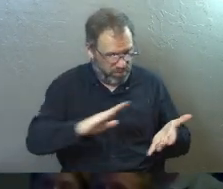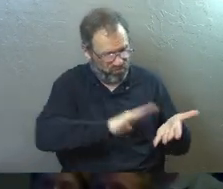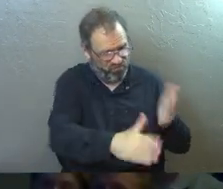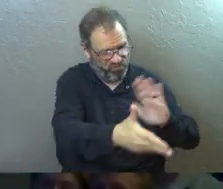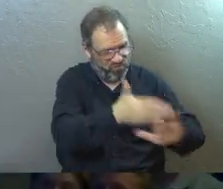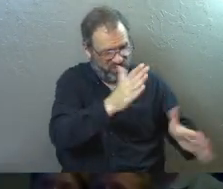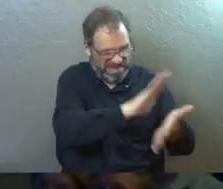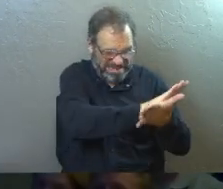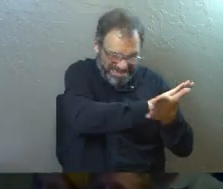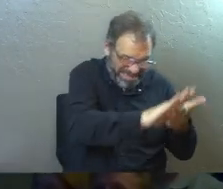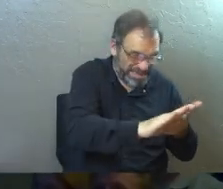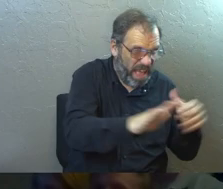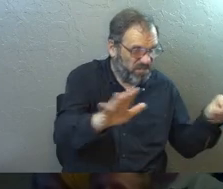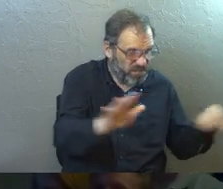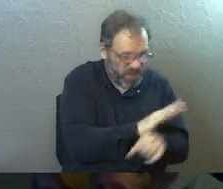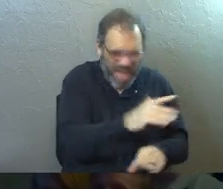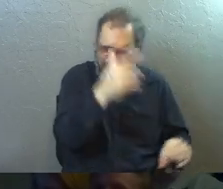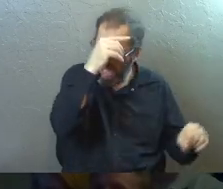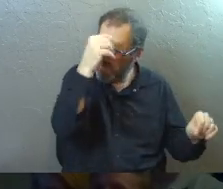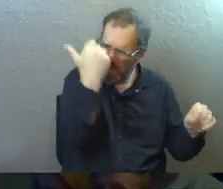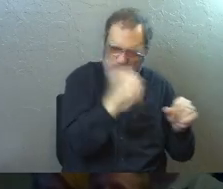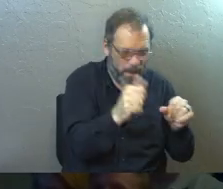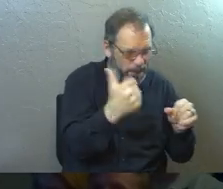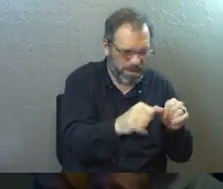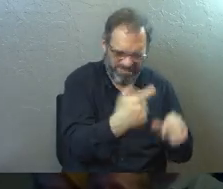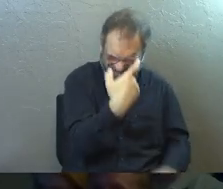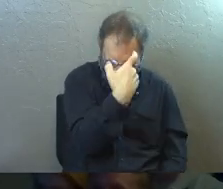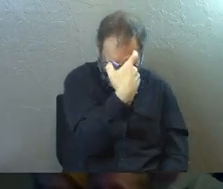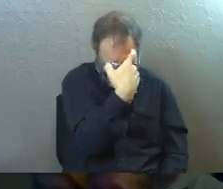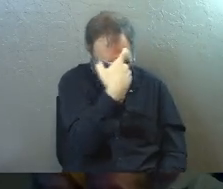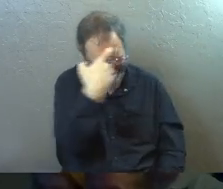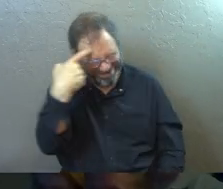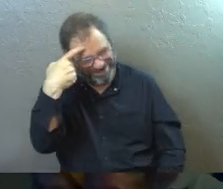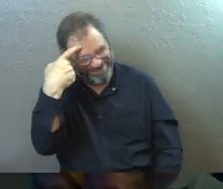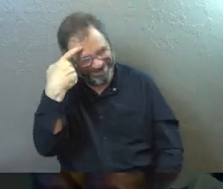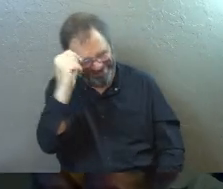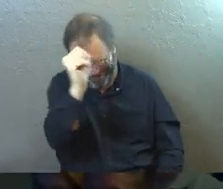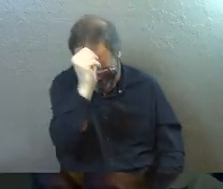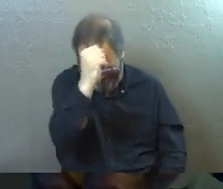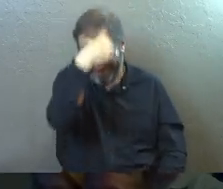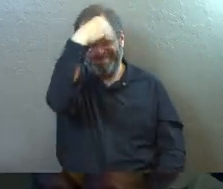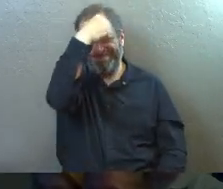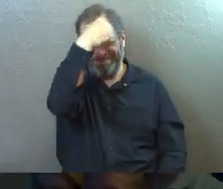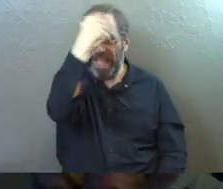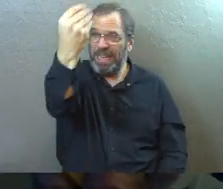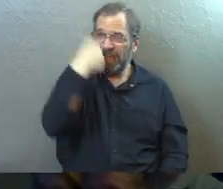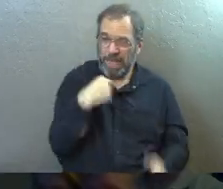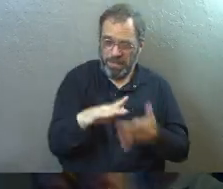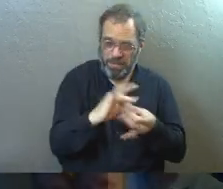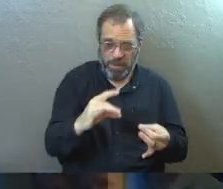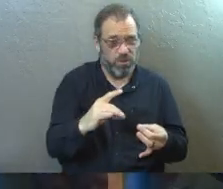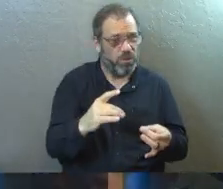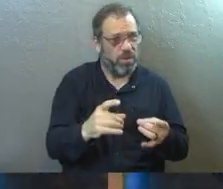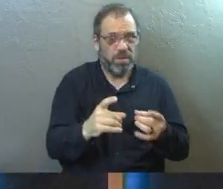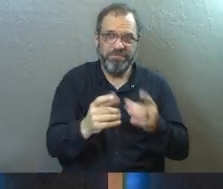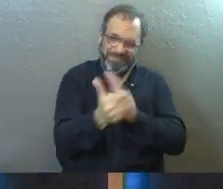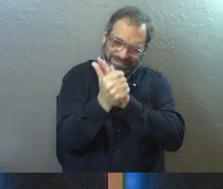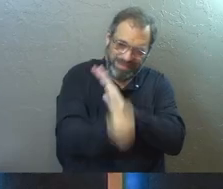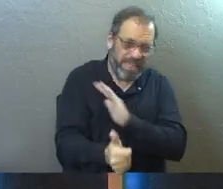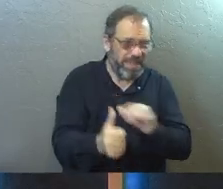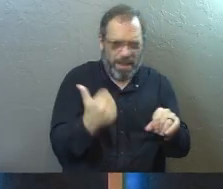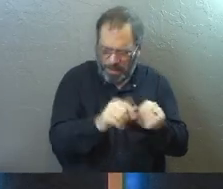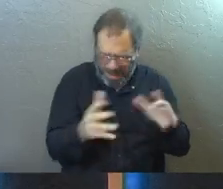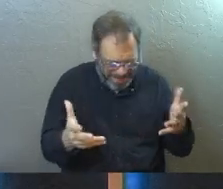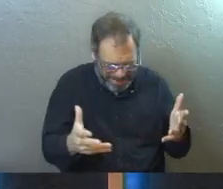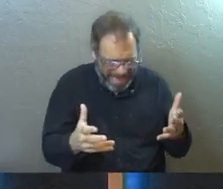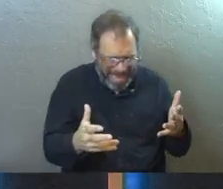and said, I was fully forgiven. I remember. And I remember the spiritual gifts that God gave to me. And I remember